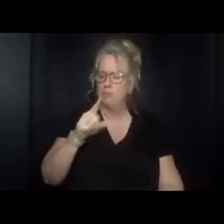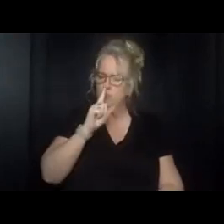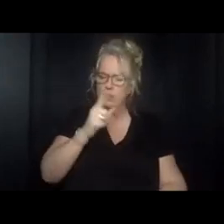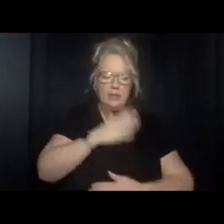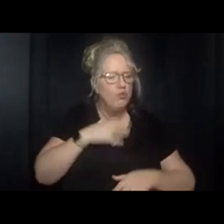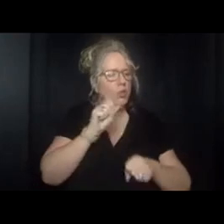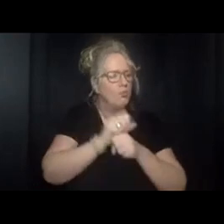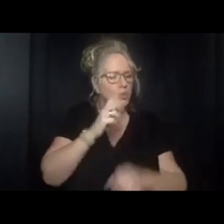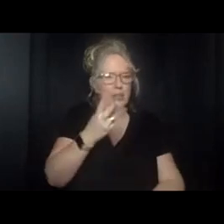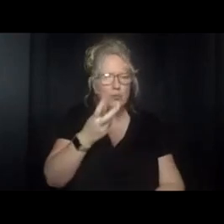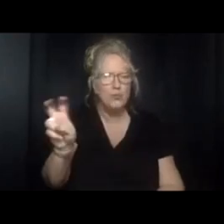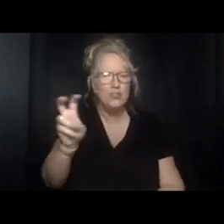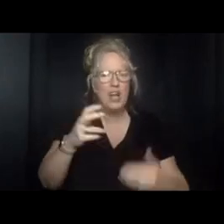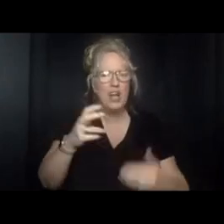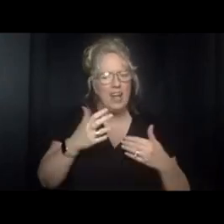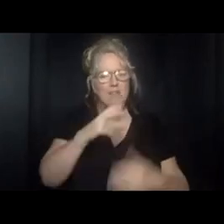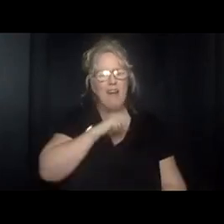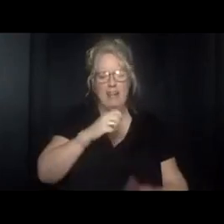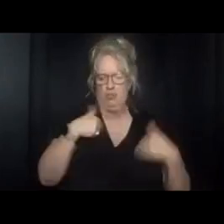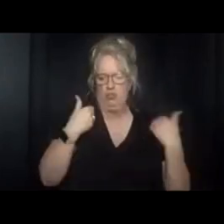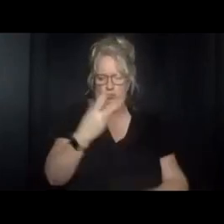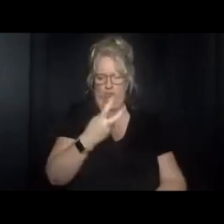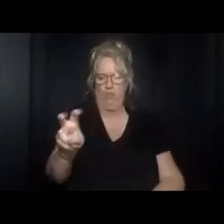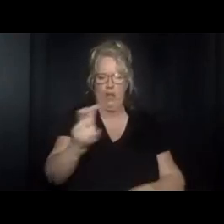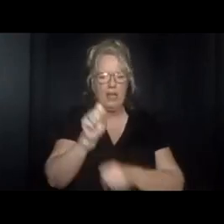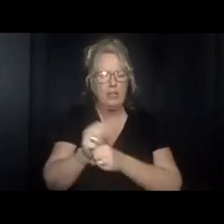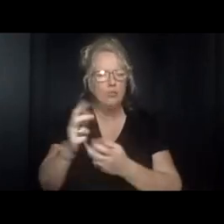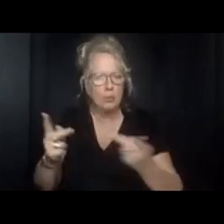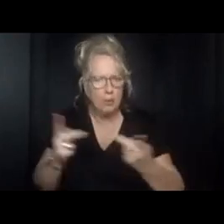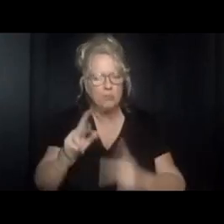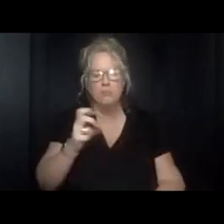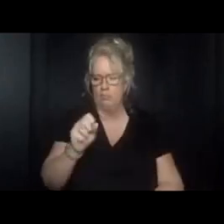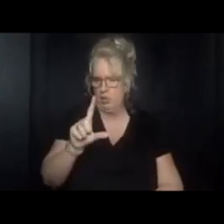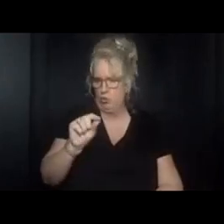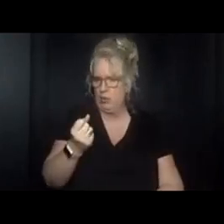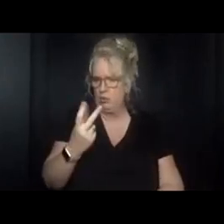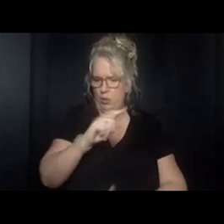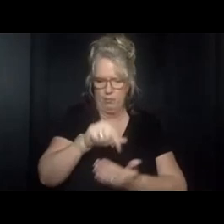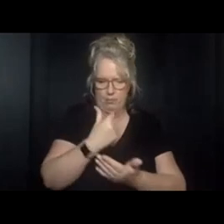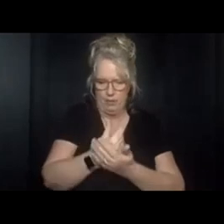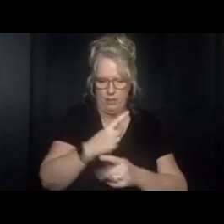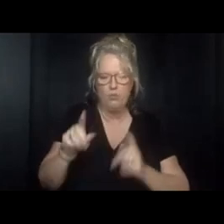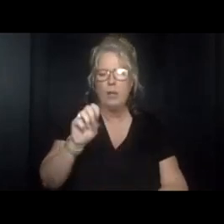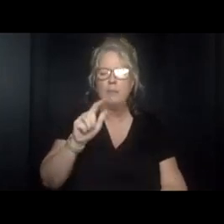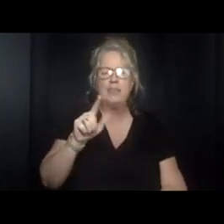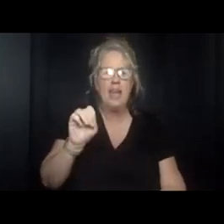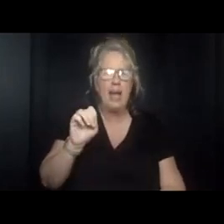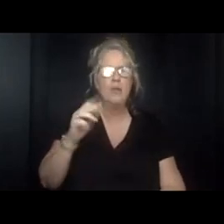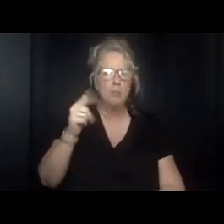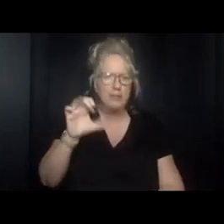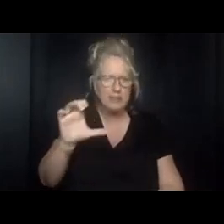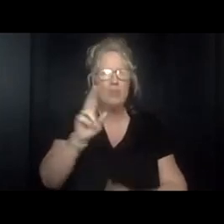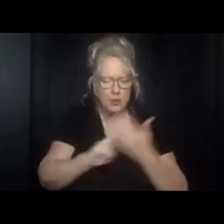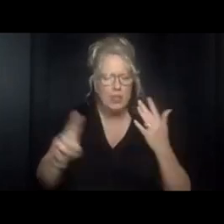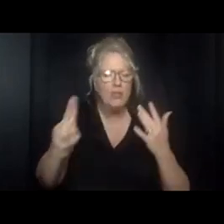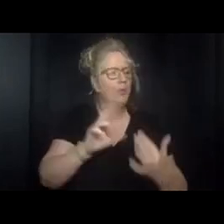working with translation age youth in the classroom and at job sites in 2012 he graduated from seattle pacific university with a degree in